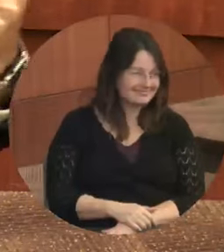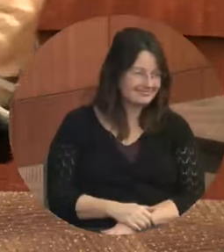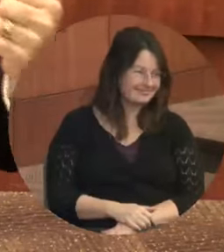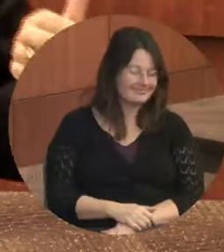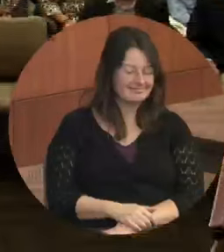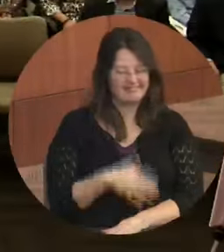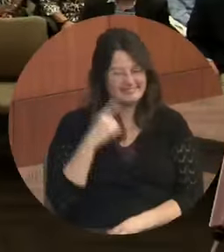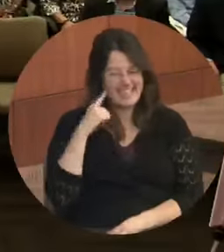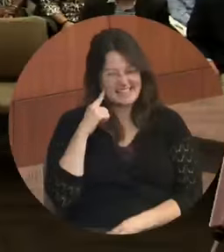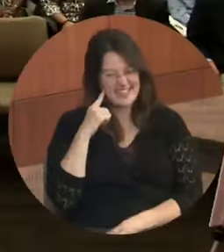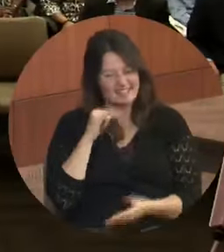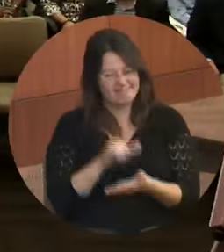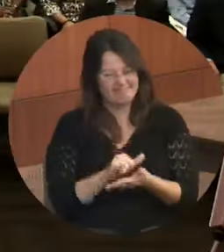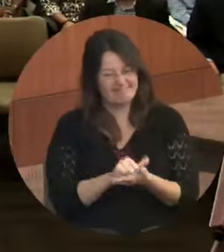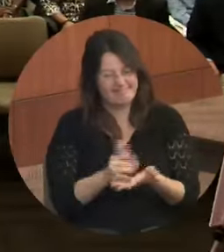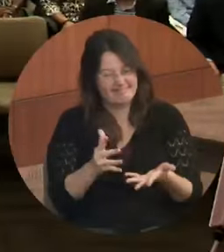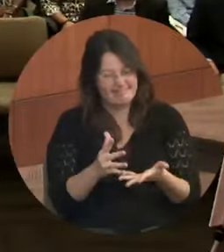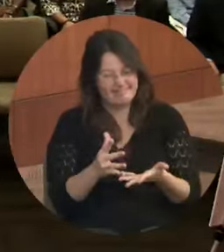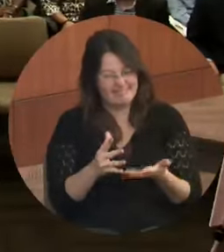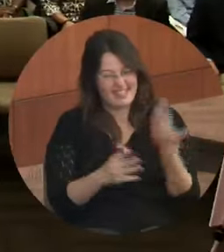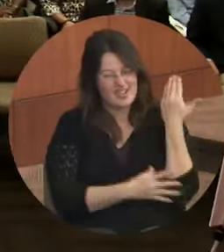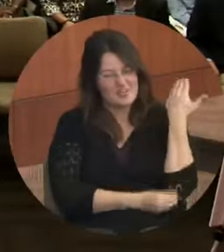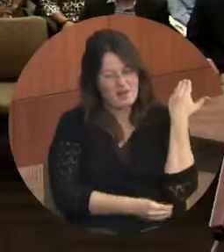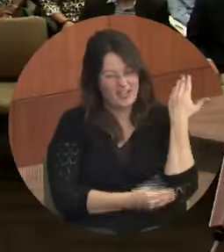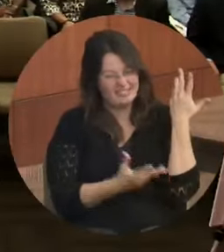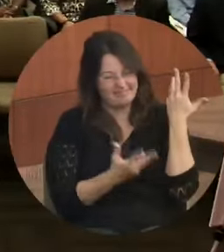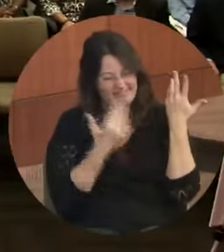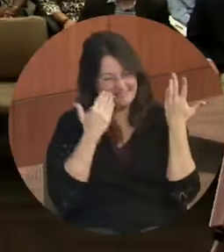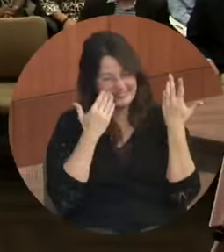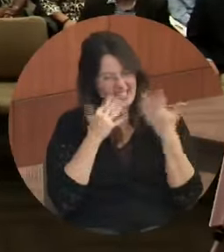Sounds, talking about poverty, this is really impossible, right?